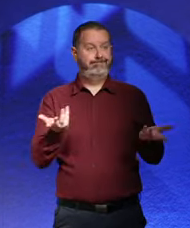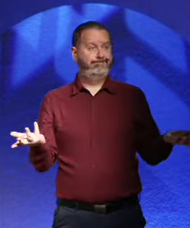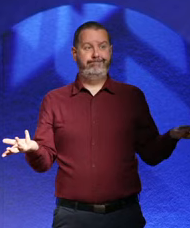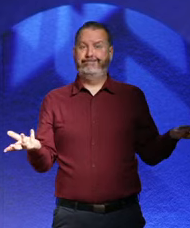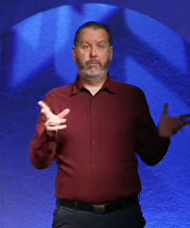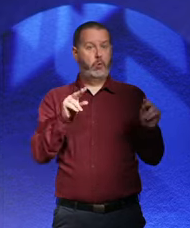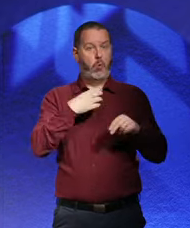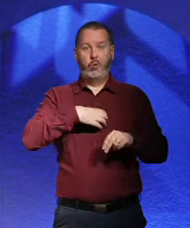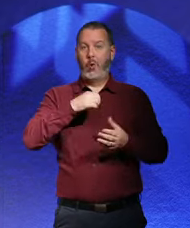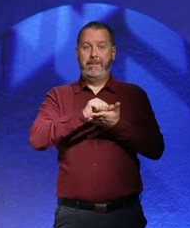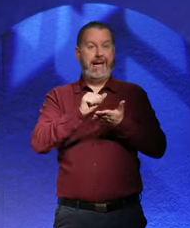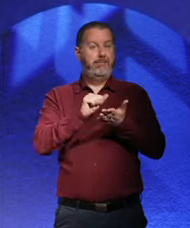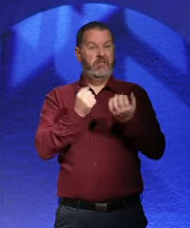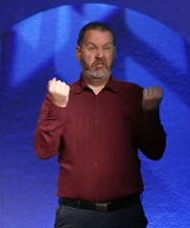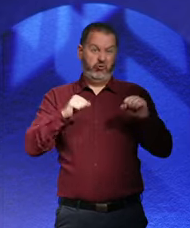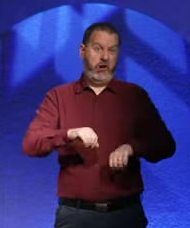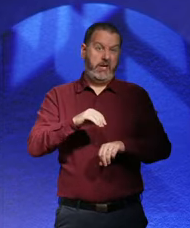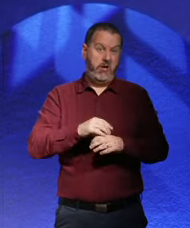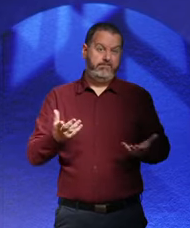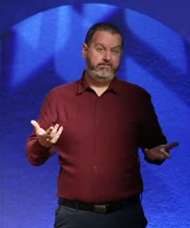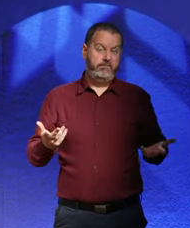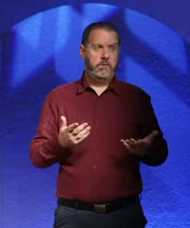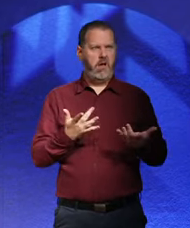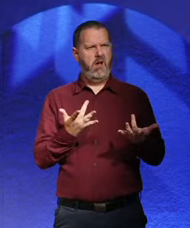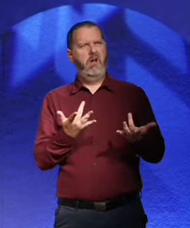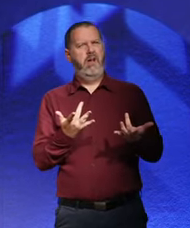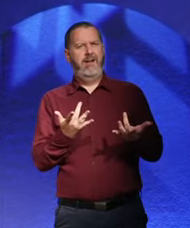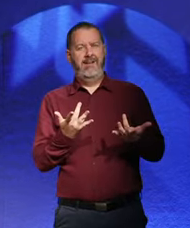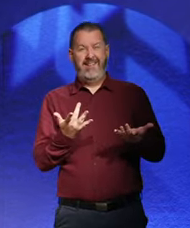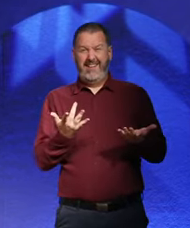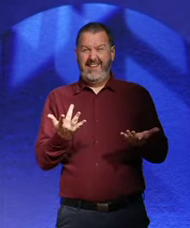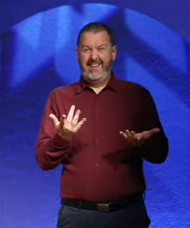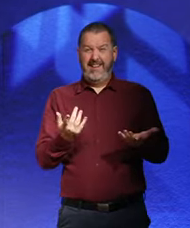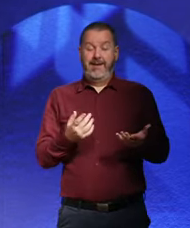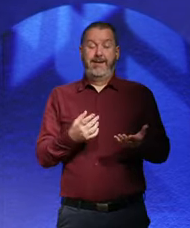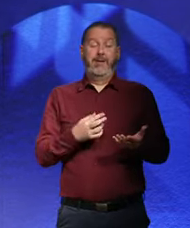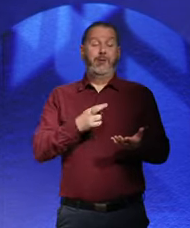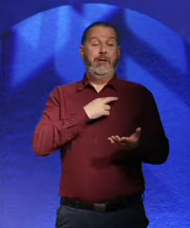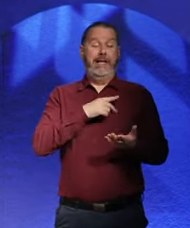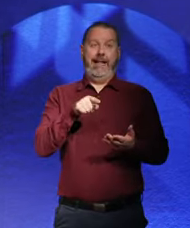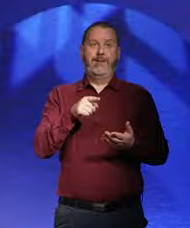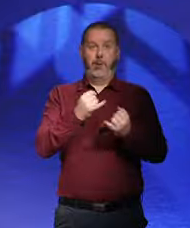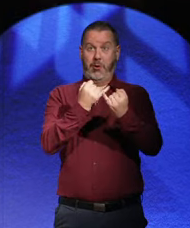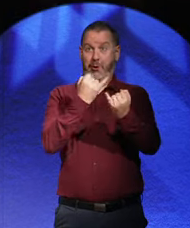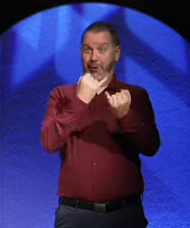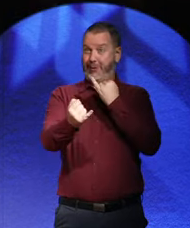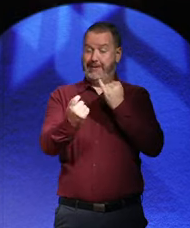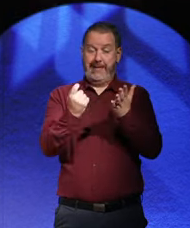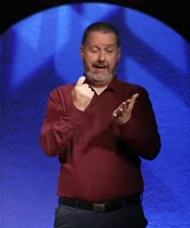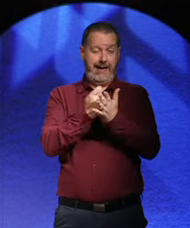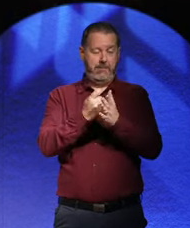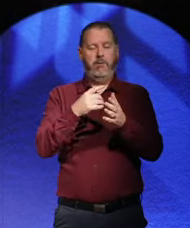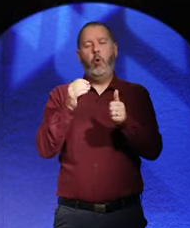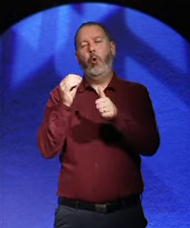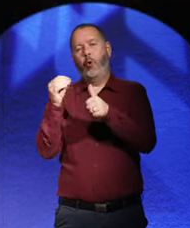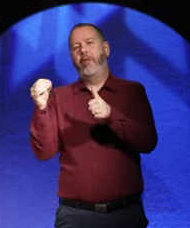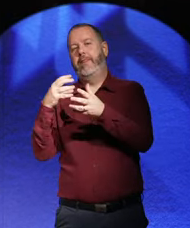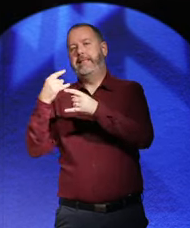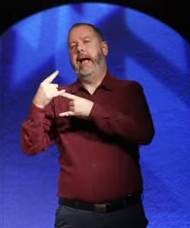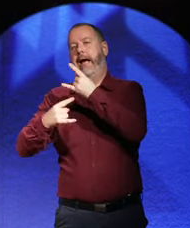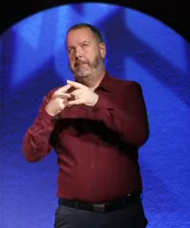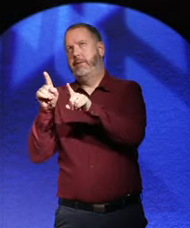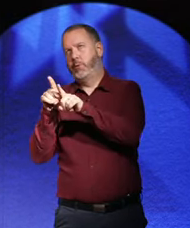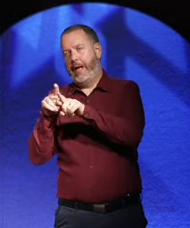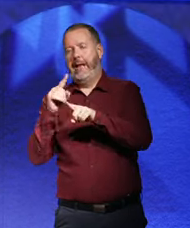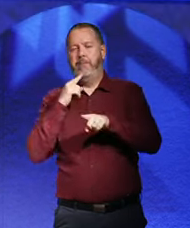paper. There's a strike. And this was kind of a low point, I think, in this. other things... Other things happened. Other than materialism.